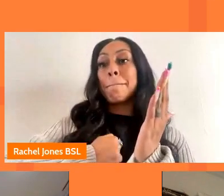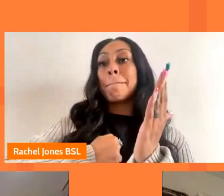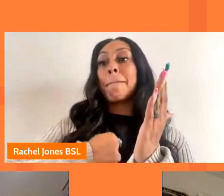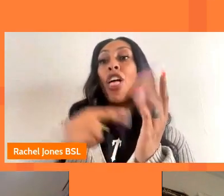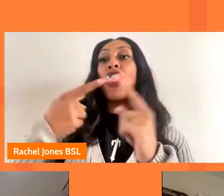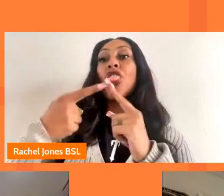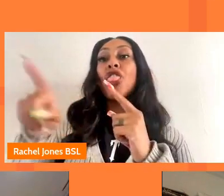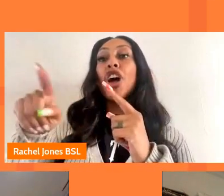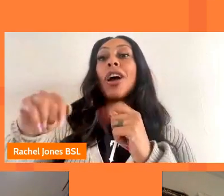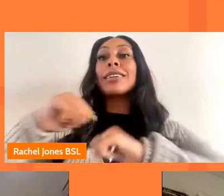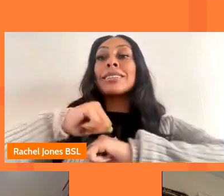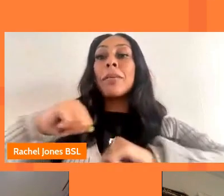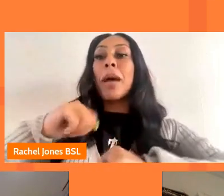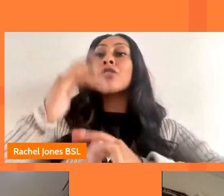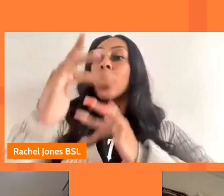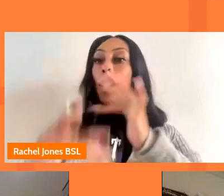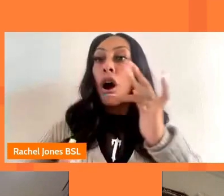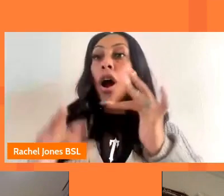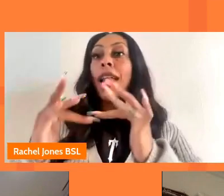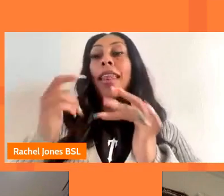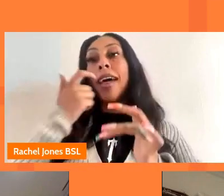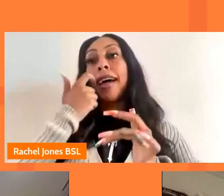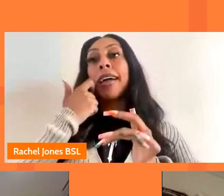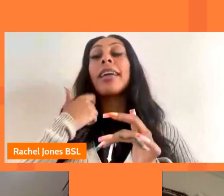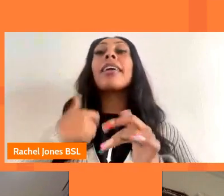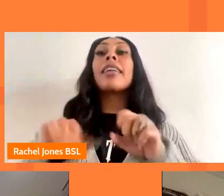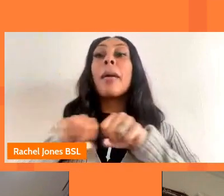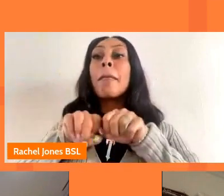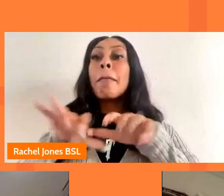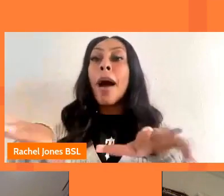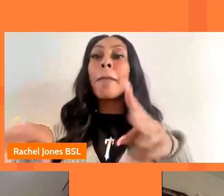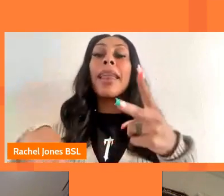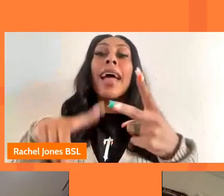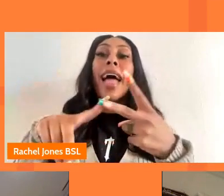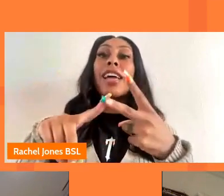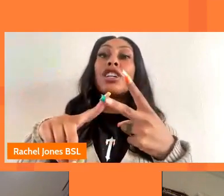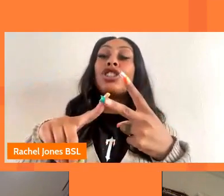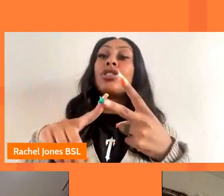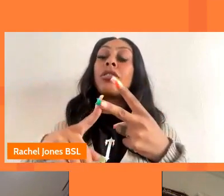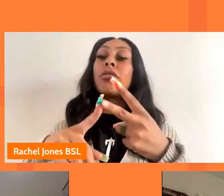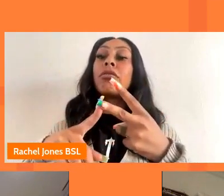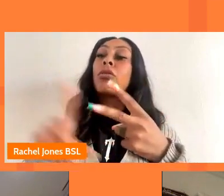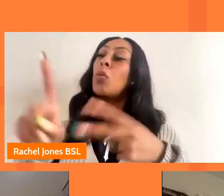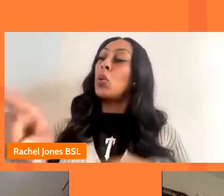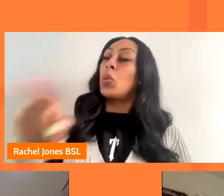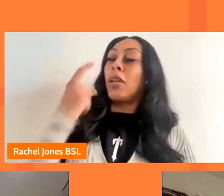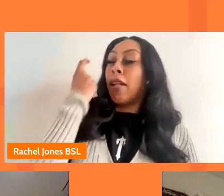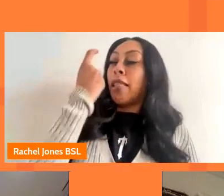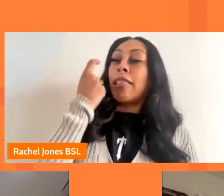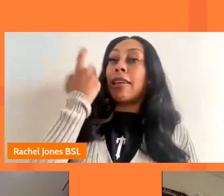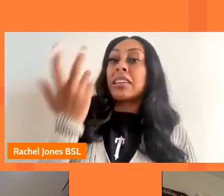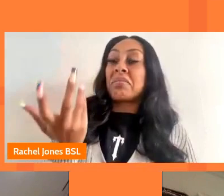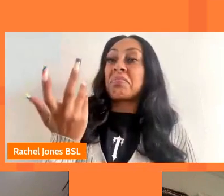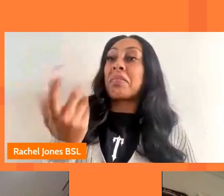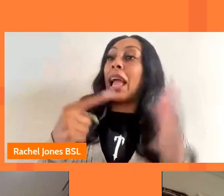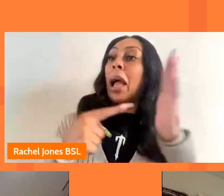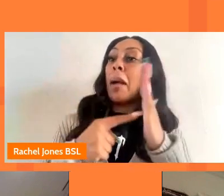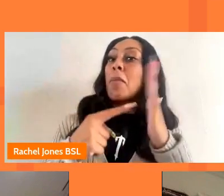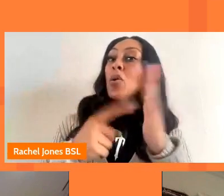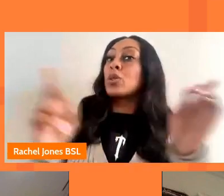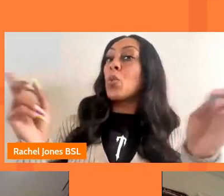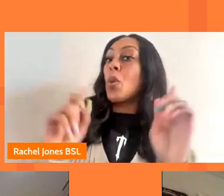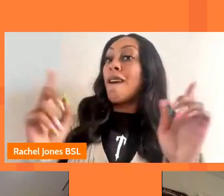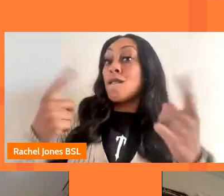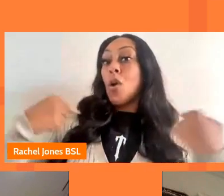publication online audiences although we do obviously work with broadcasters as well but what do you think that what do you think the importance of this is